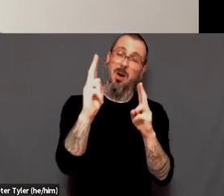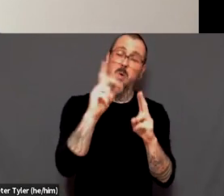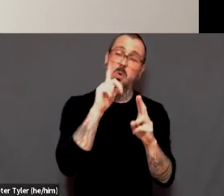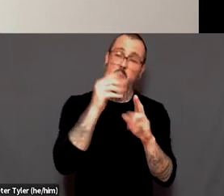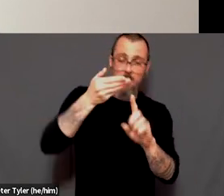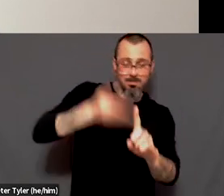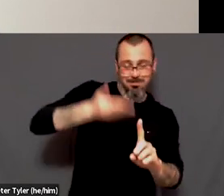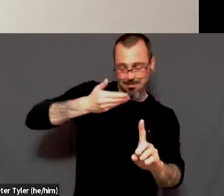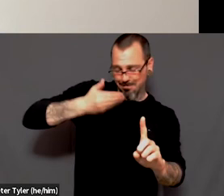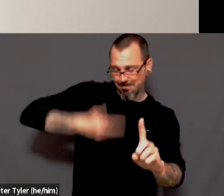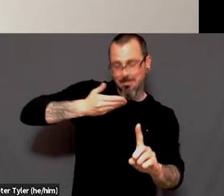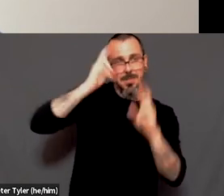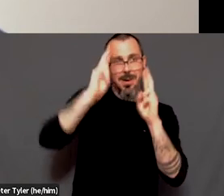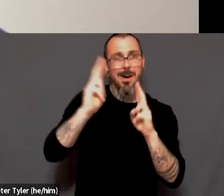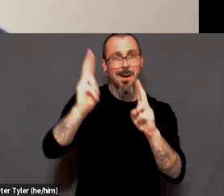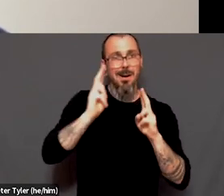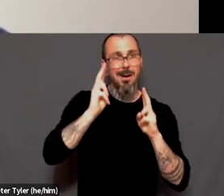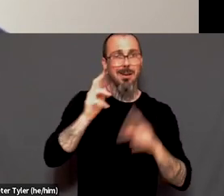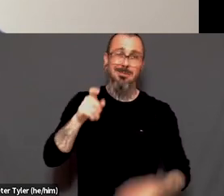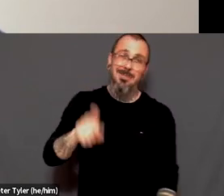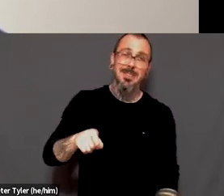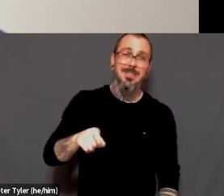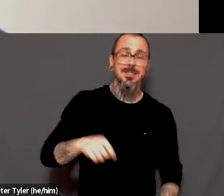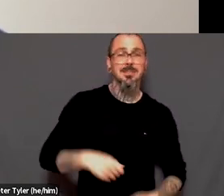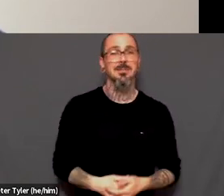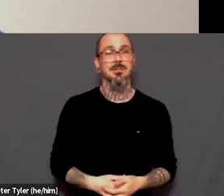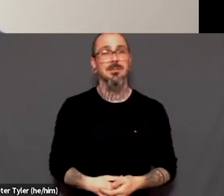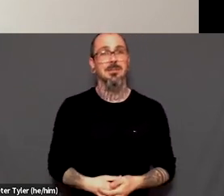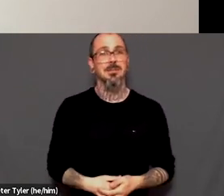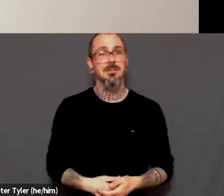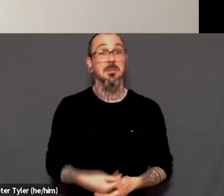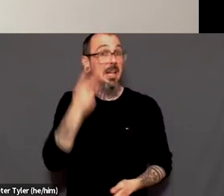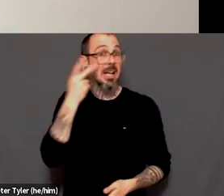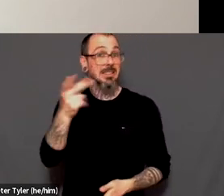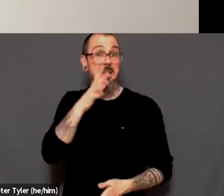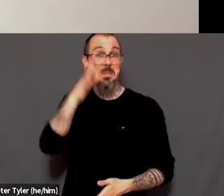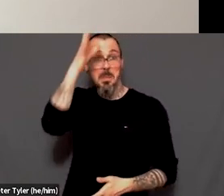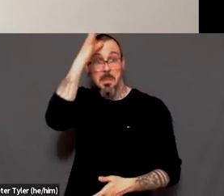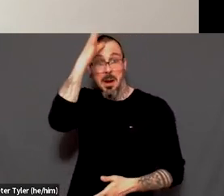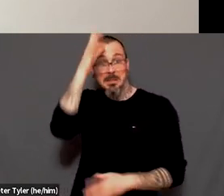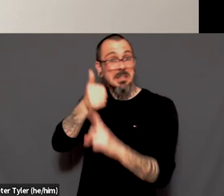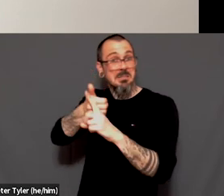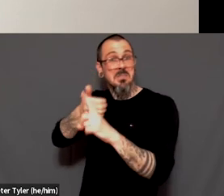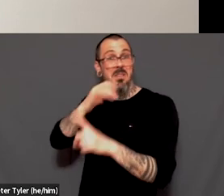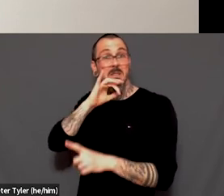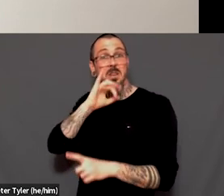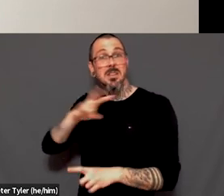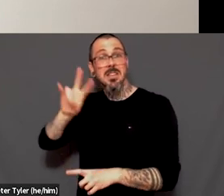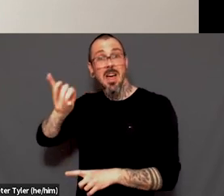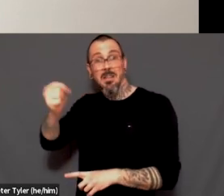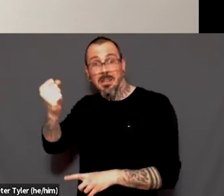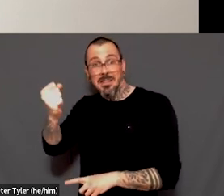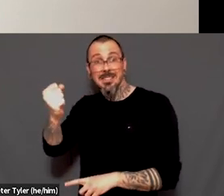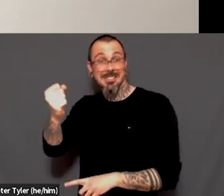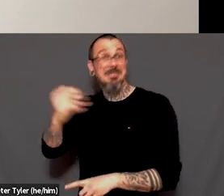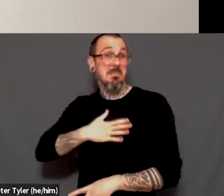are. You know, I'm so proud to have parents in their seventies who try their darndest to, um, call me